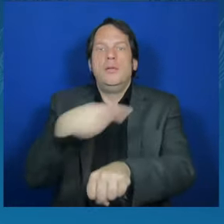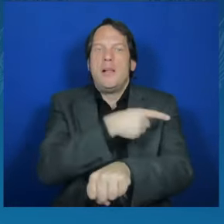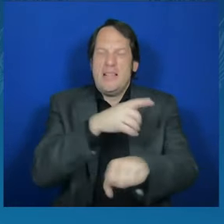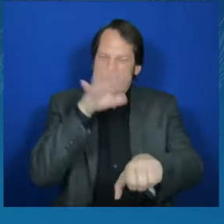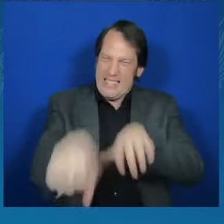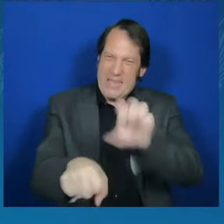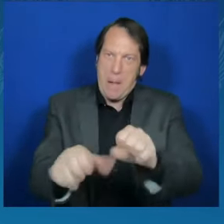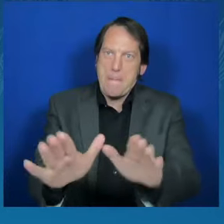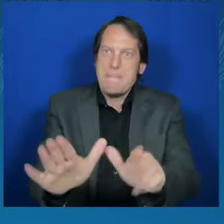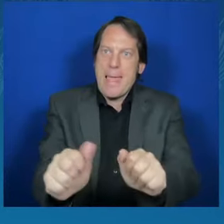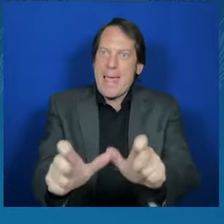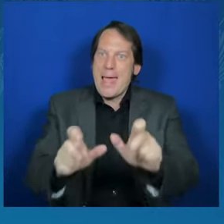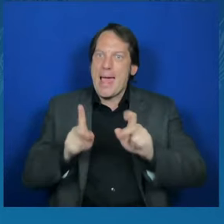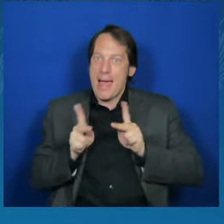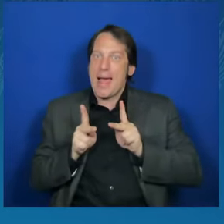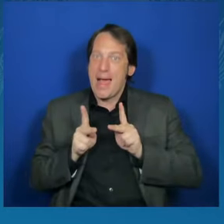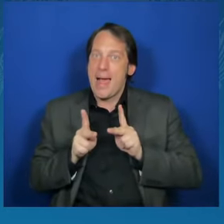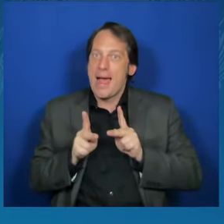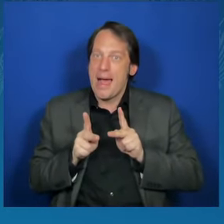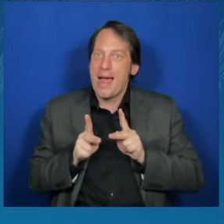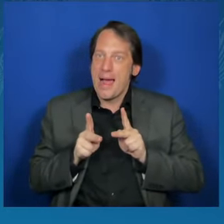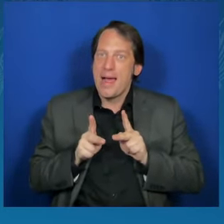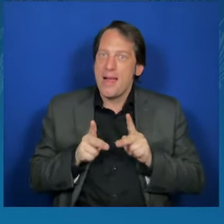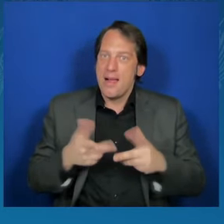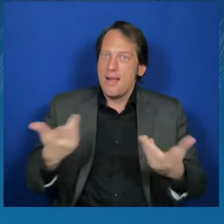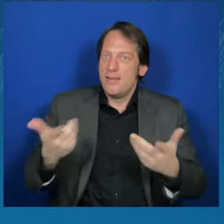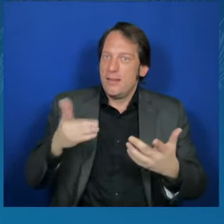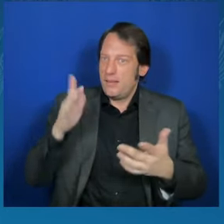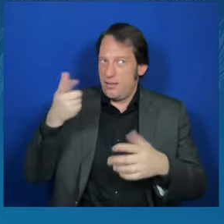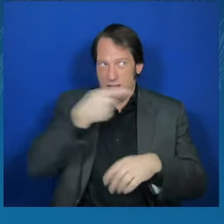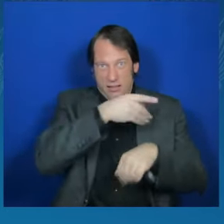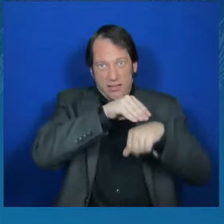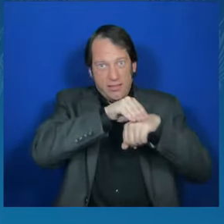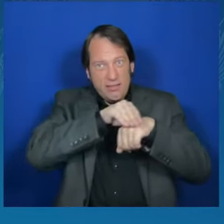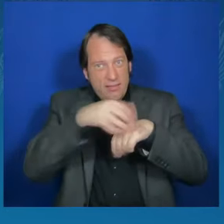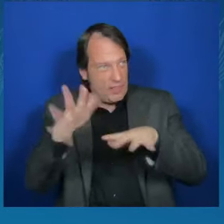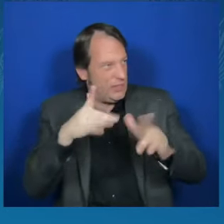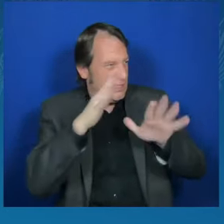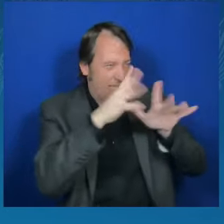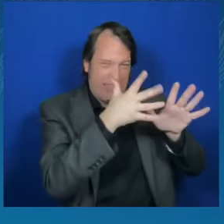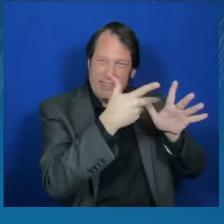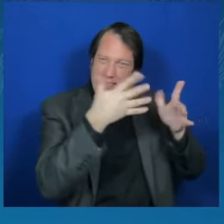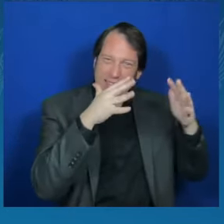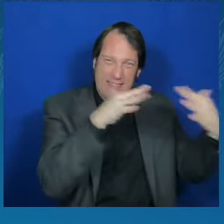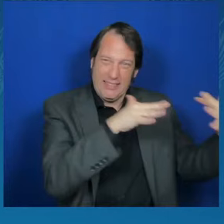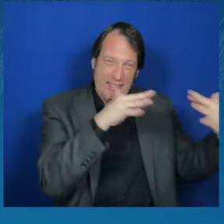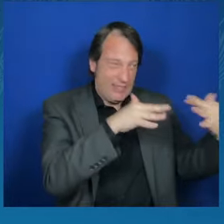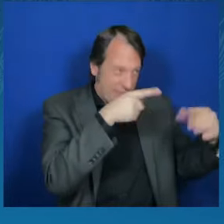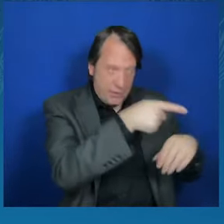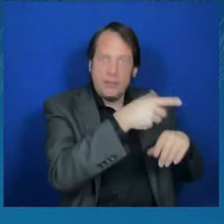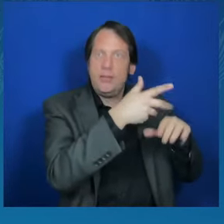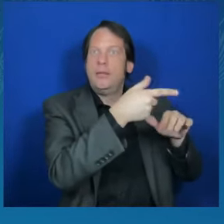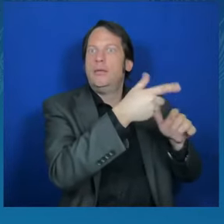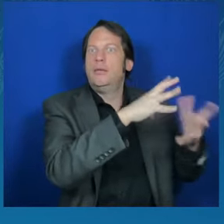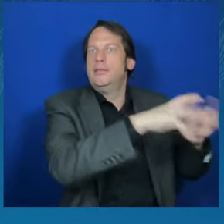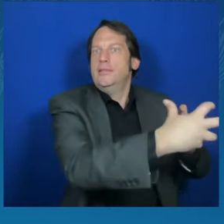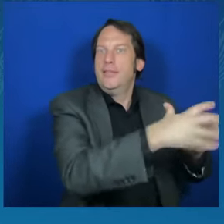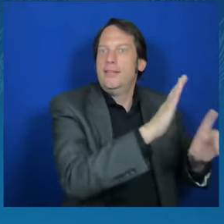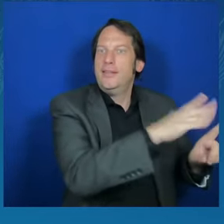Sea and maintained the flow of grain to world markets. You have kept heat and electricity